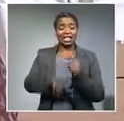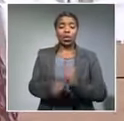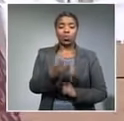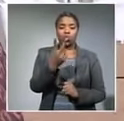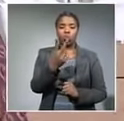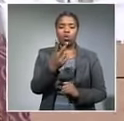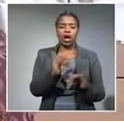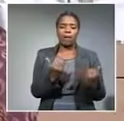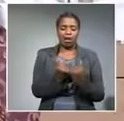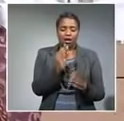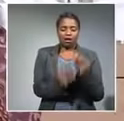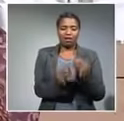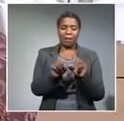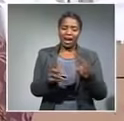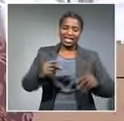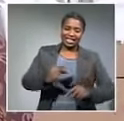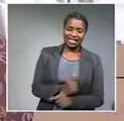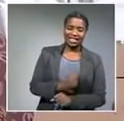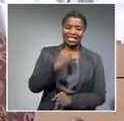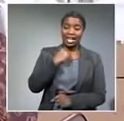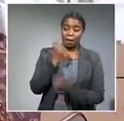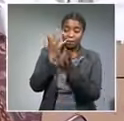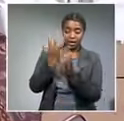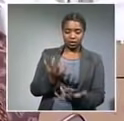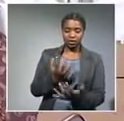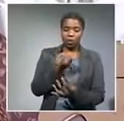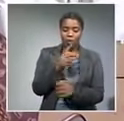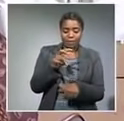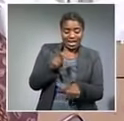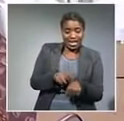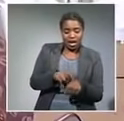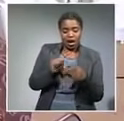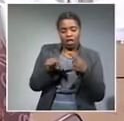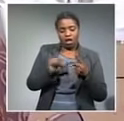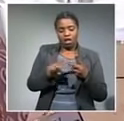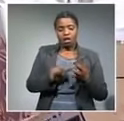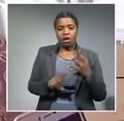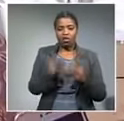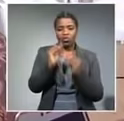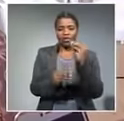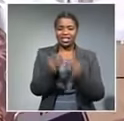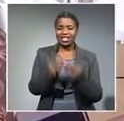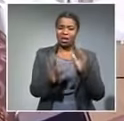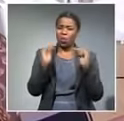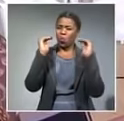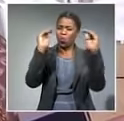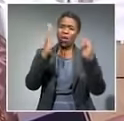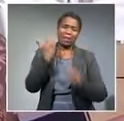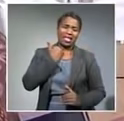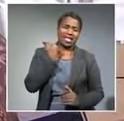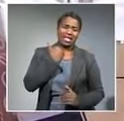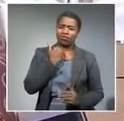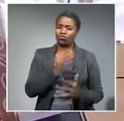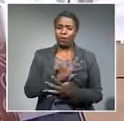companies but unfortunately the budget or the requirement from those two companies it was very high compared with